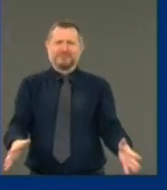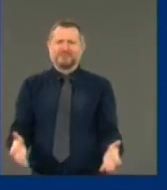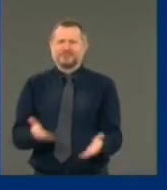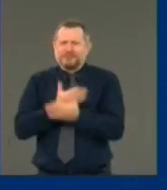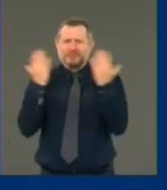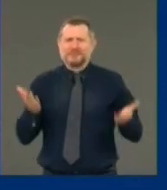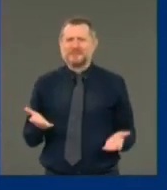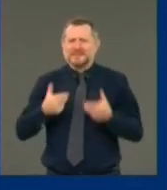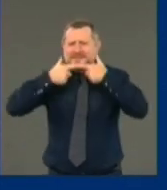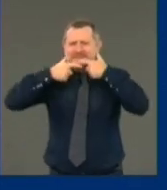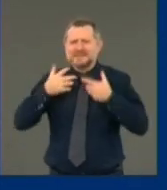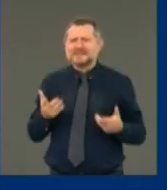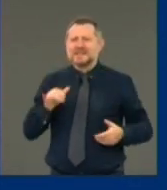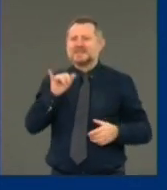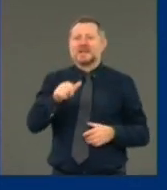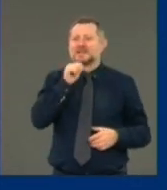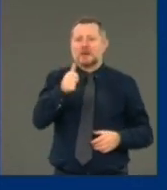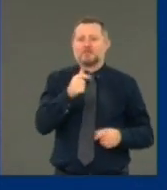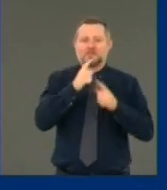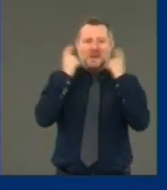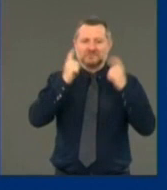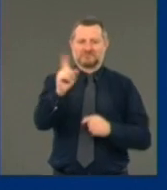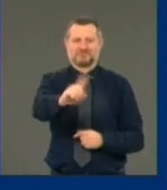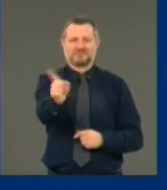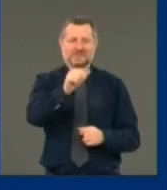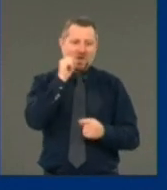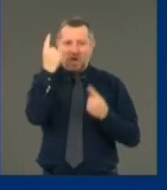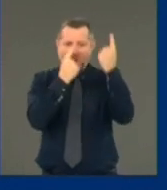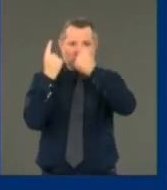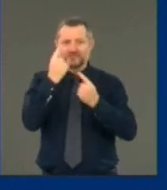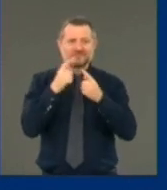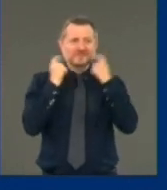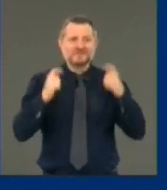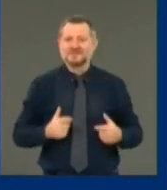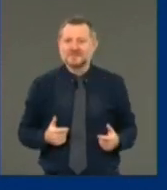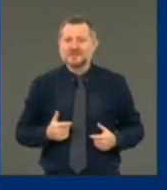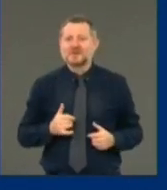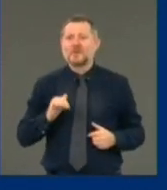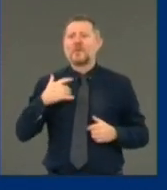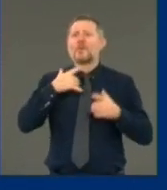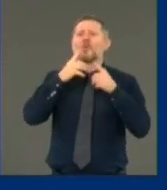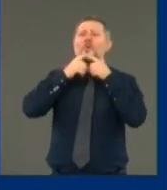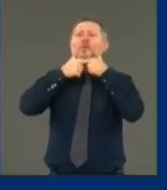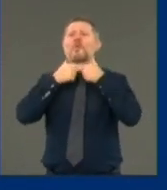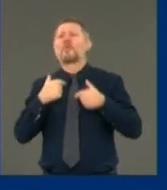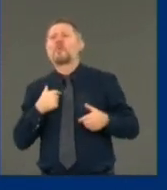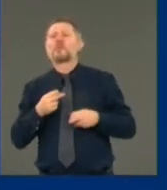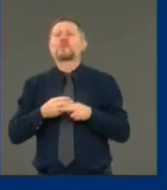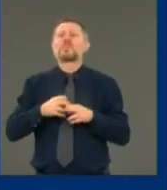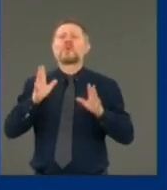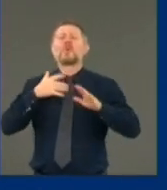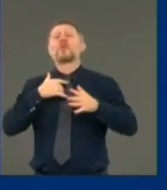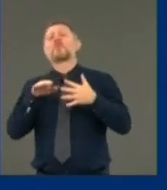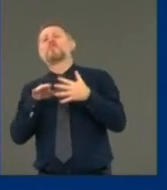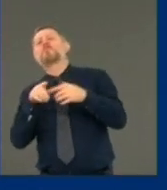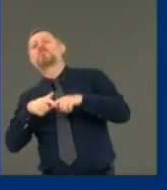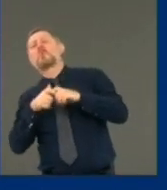It's not a mask. It's nothing. Well, I'm just taking a break from my mask. No.